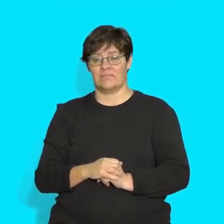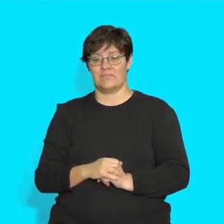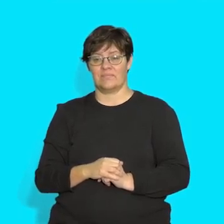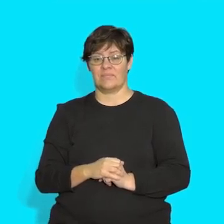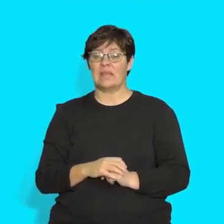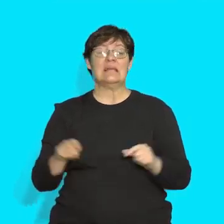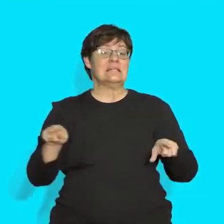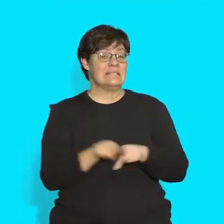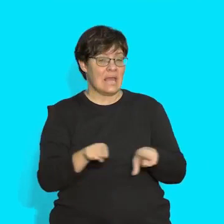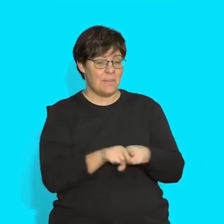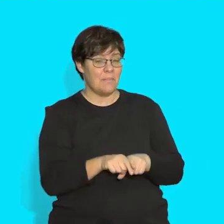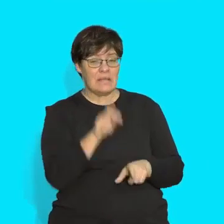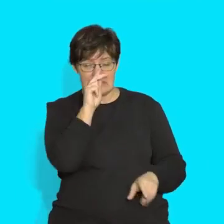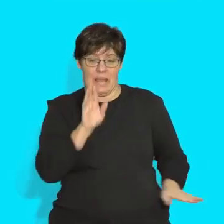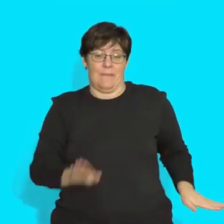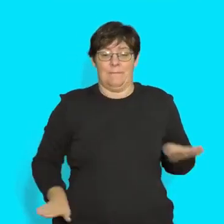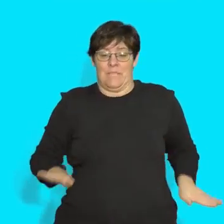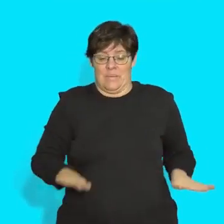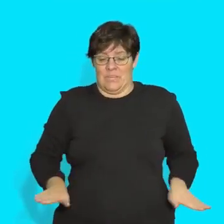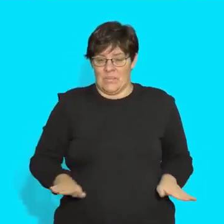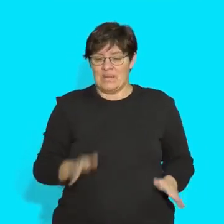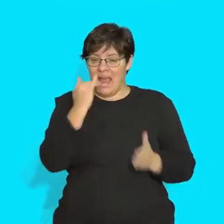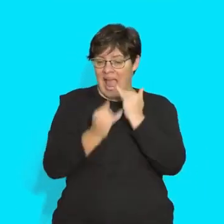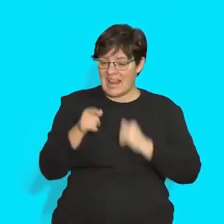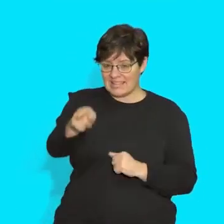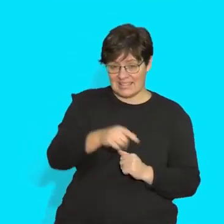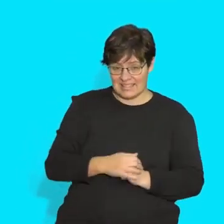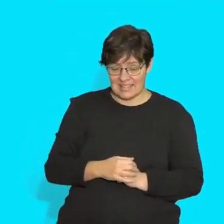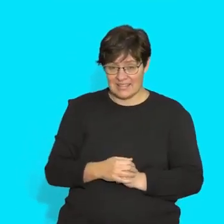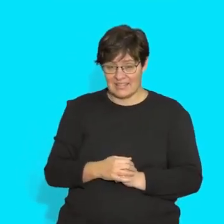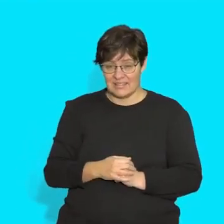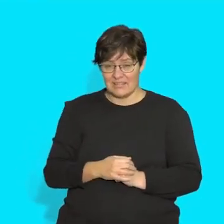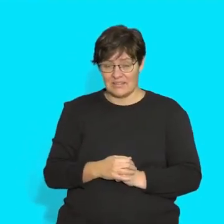We can also see a penguin on the island. What do we say?